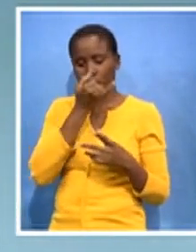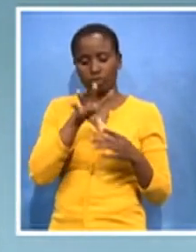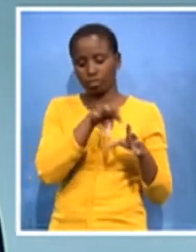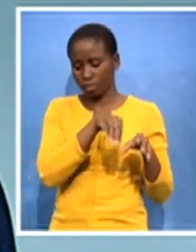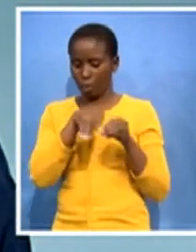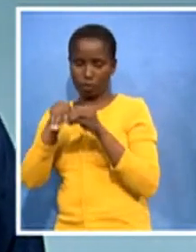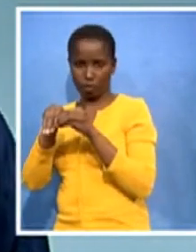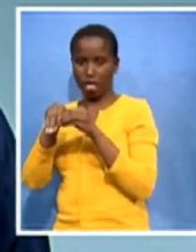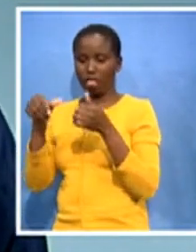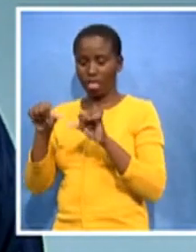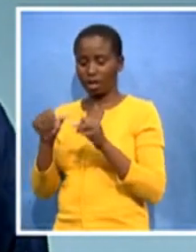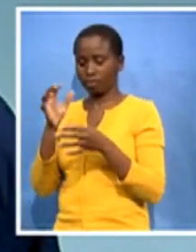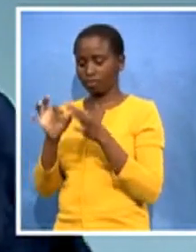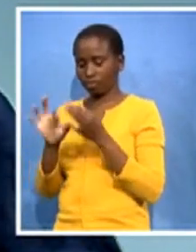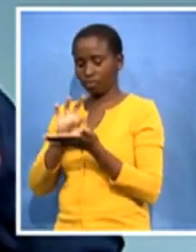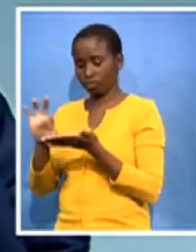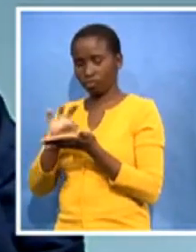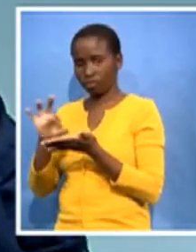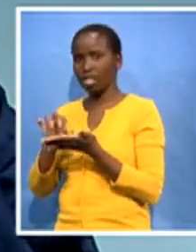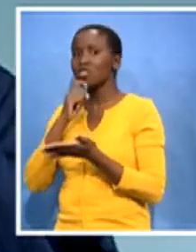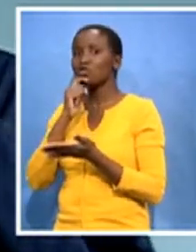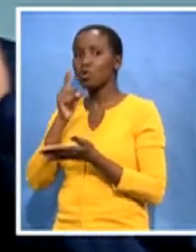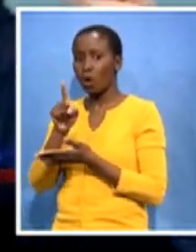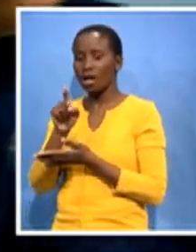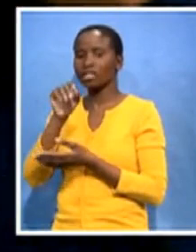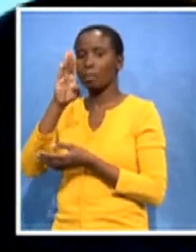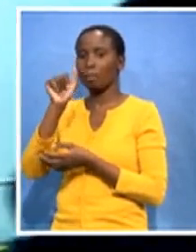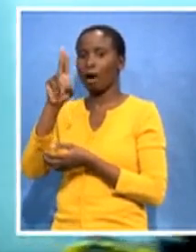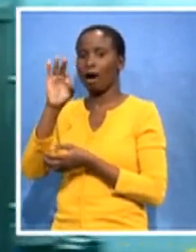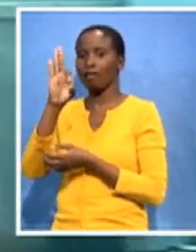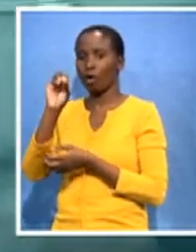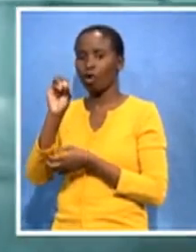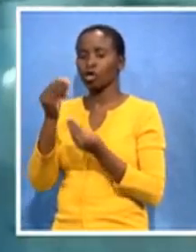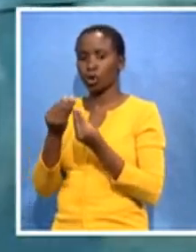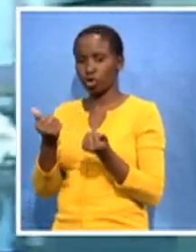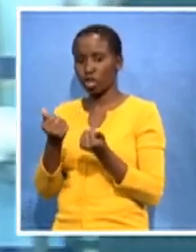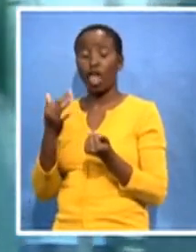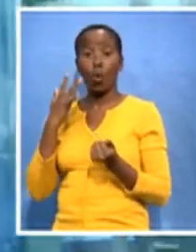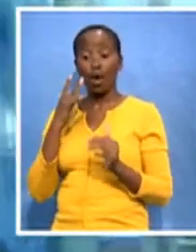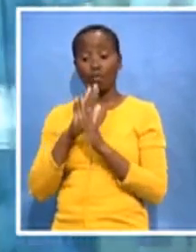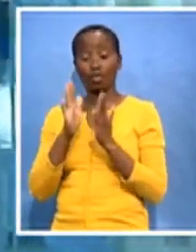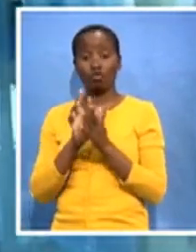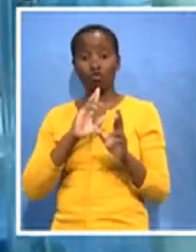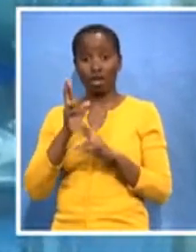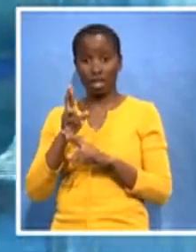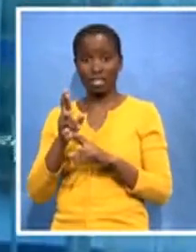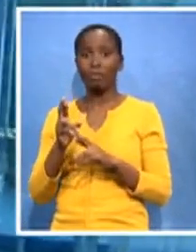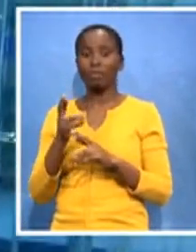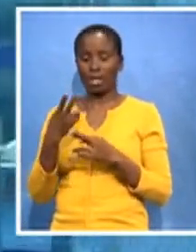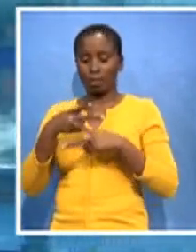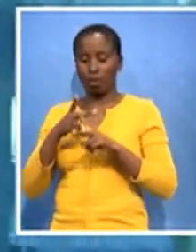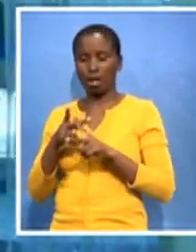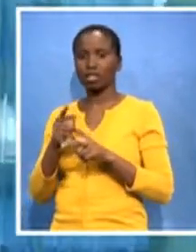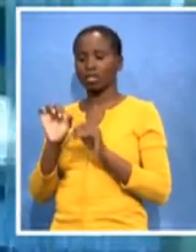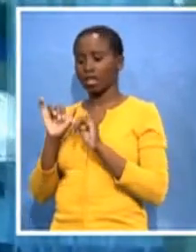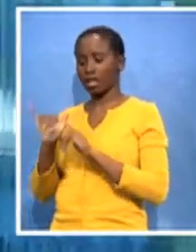buffer solution. Thereafter, once it's ready, we keep the product at two to eight degrees, and we will move it to the filling